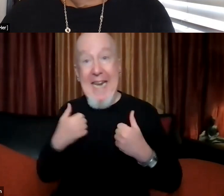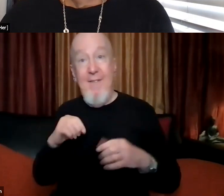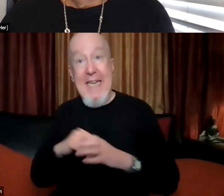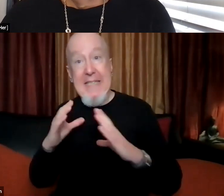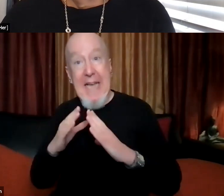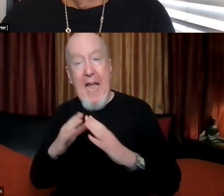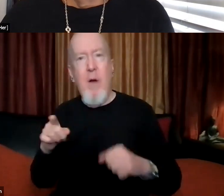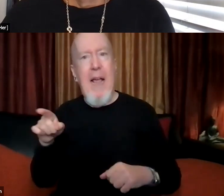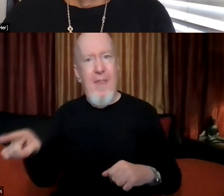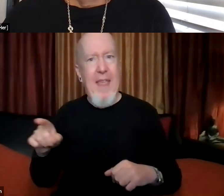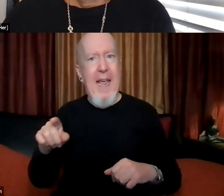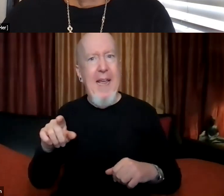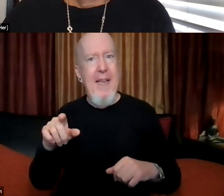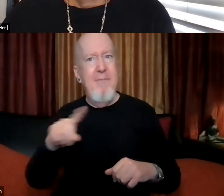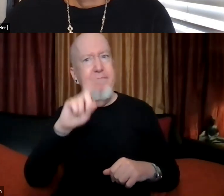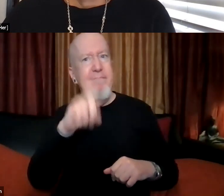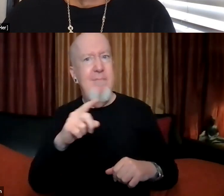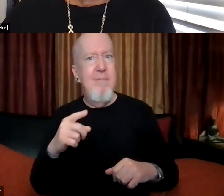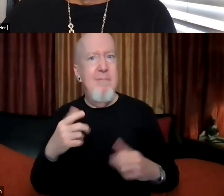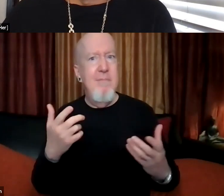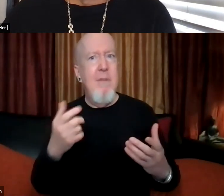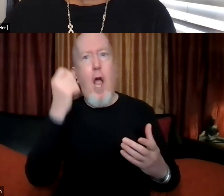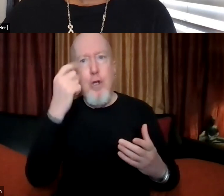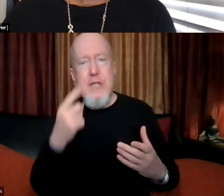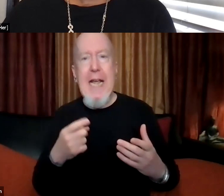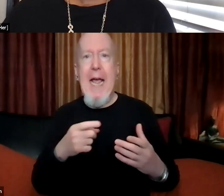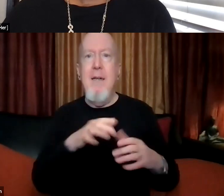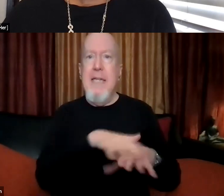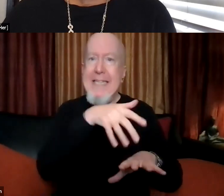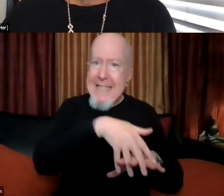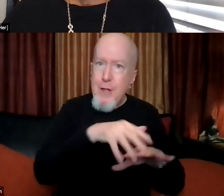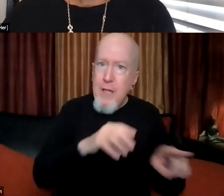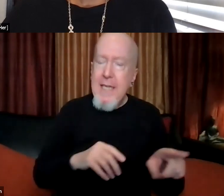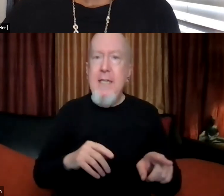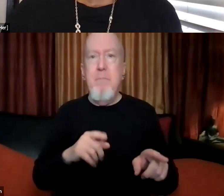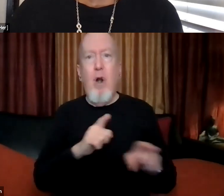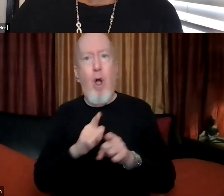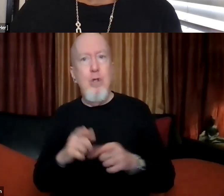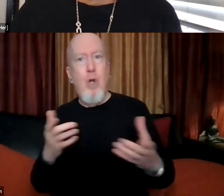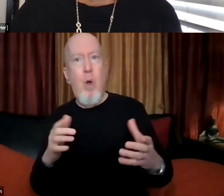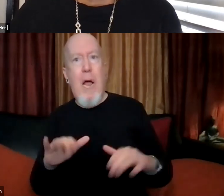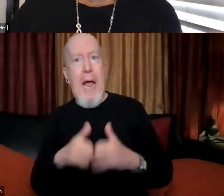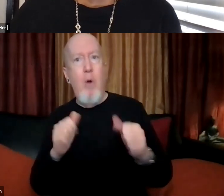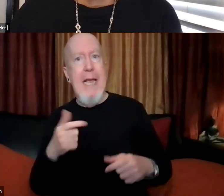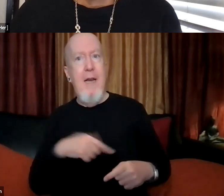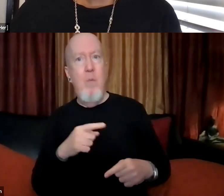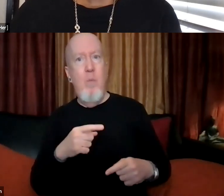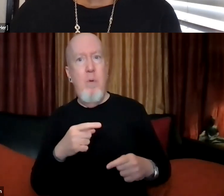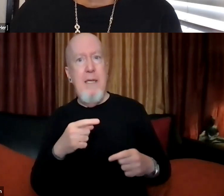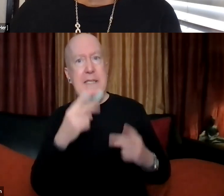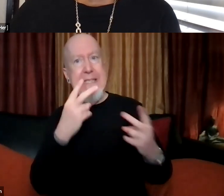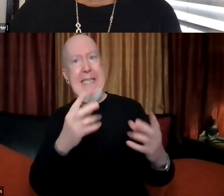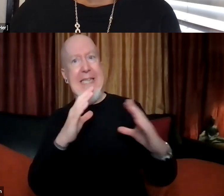ask that question, you know, why, when, um, how can we see Santa Cruz appreciate,